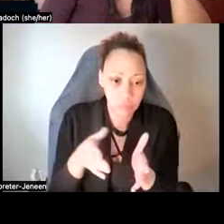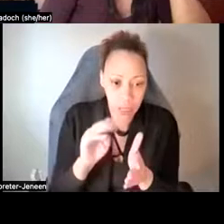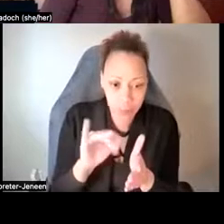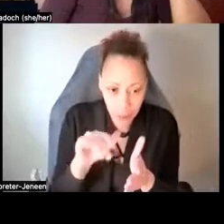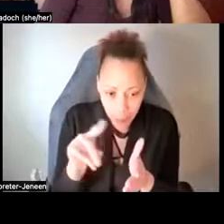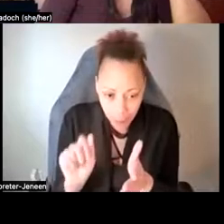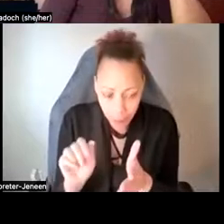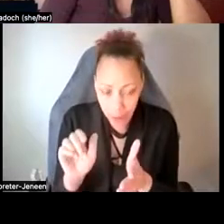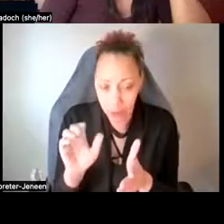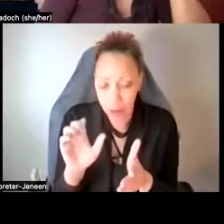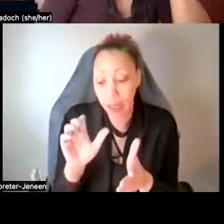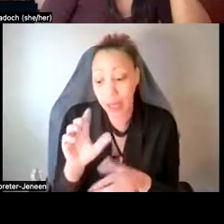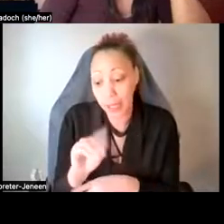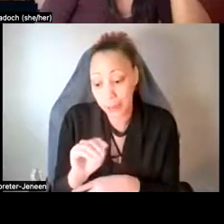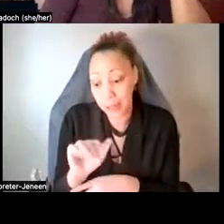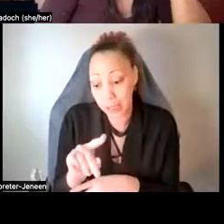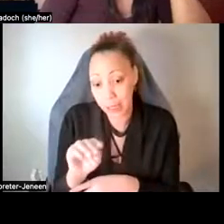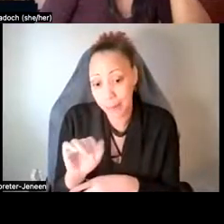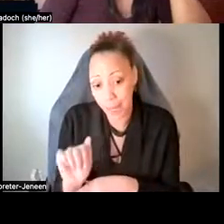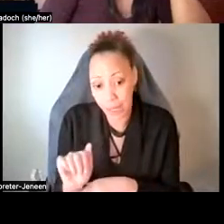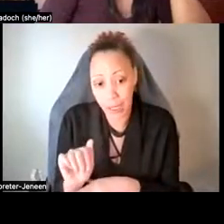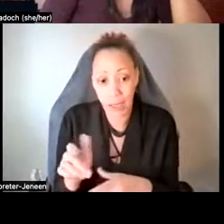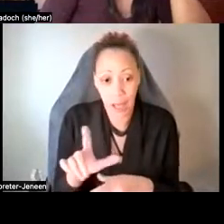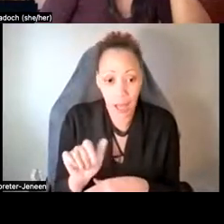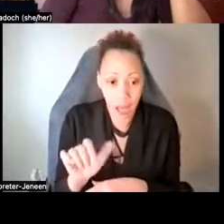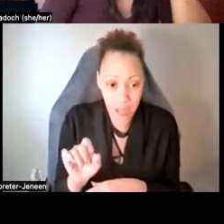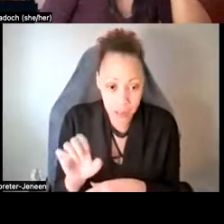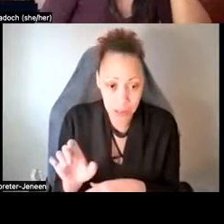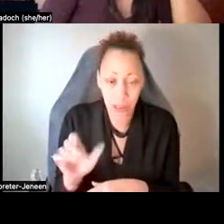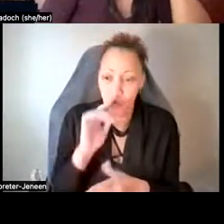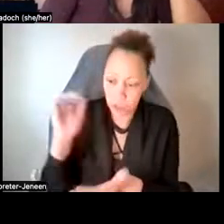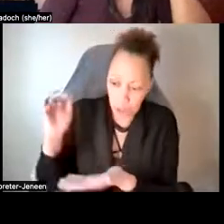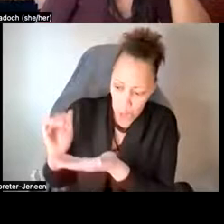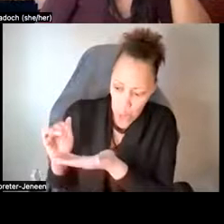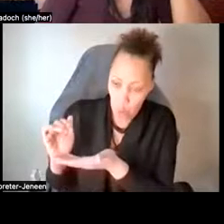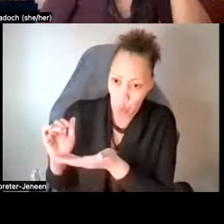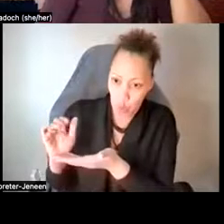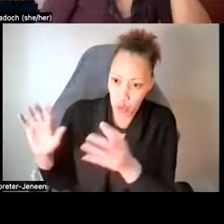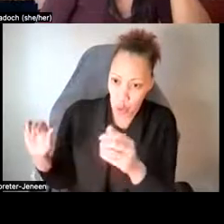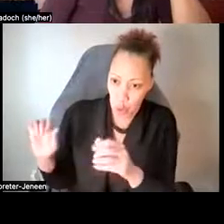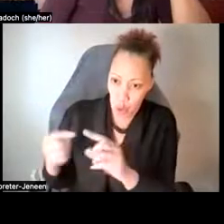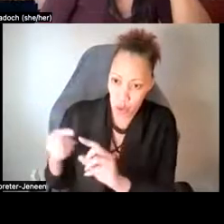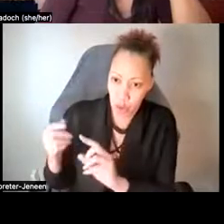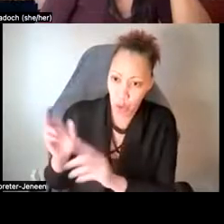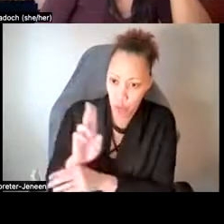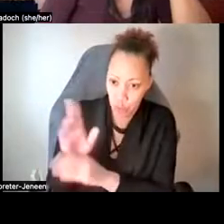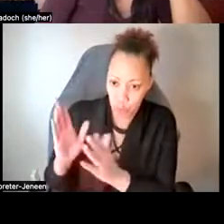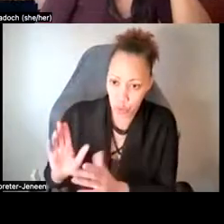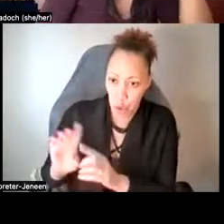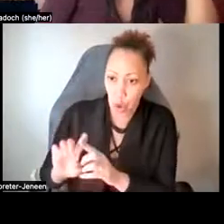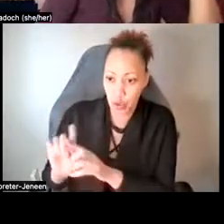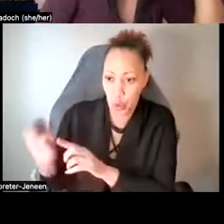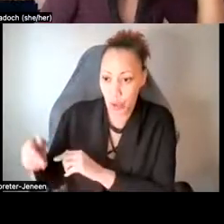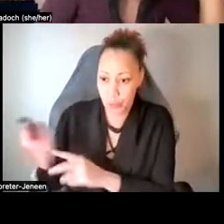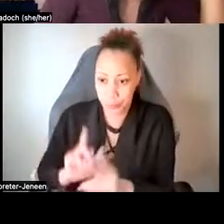ranks so very low on, in terms of harm to users, as well as harm to others. Um, in fact, with LSD and